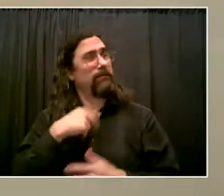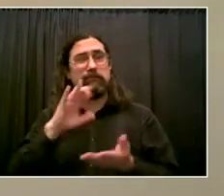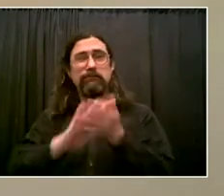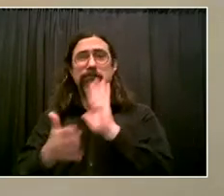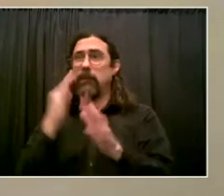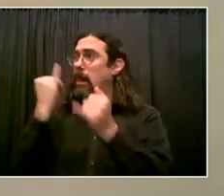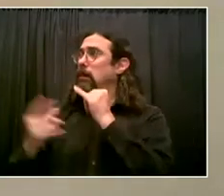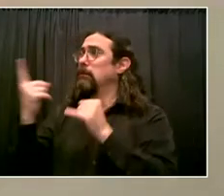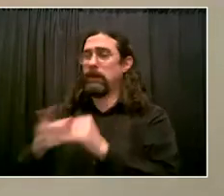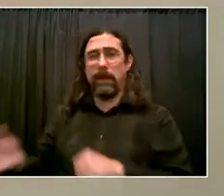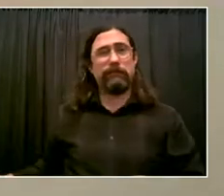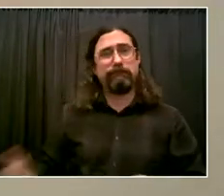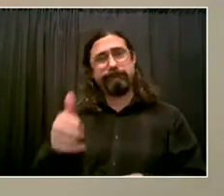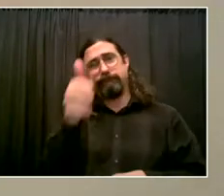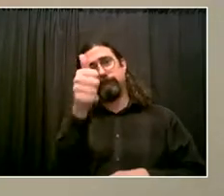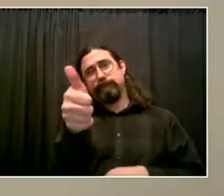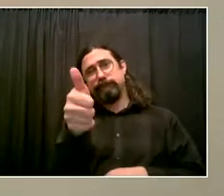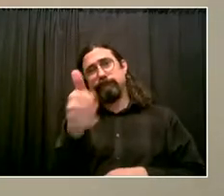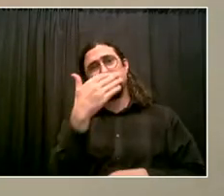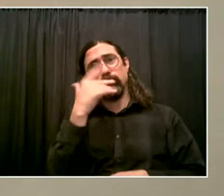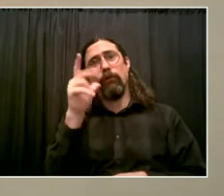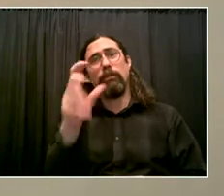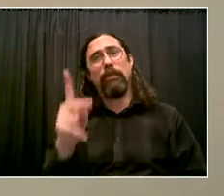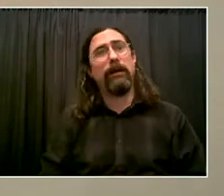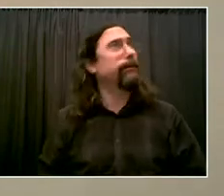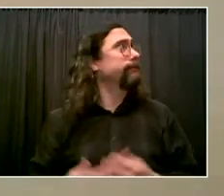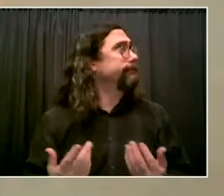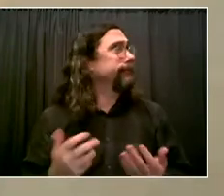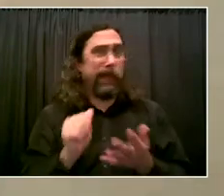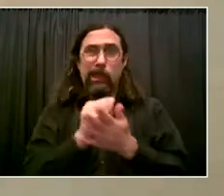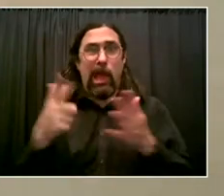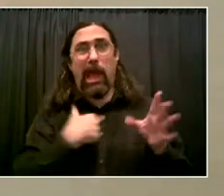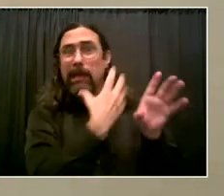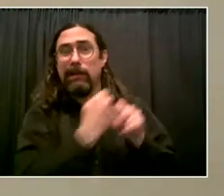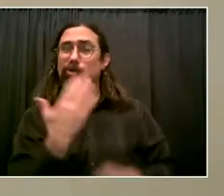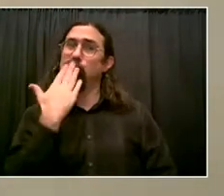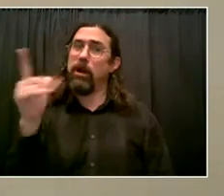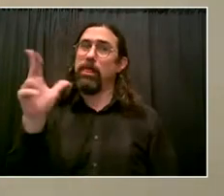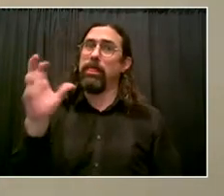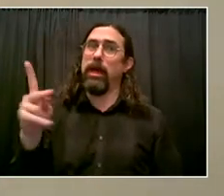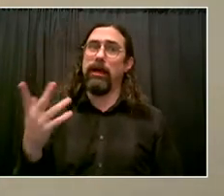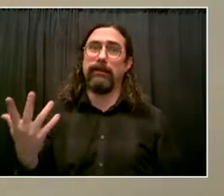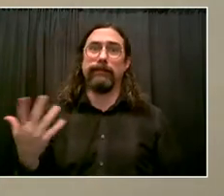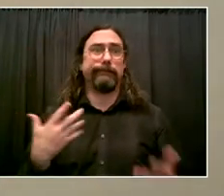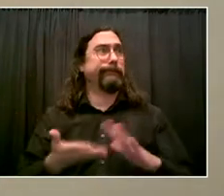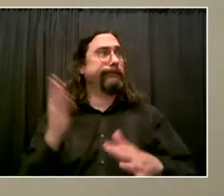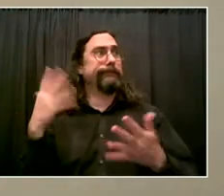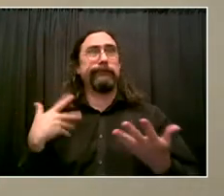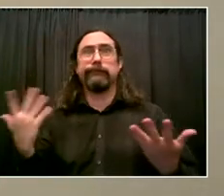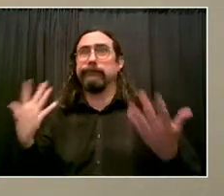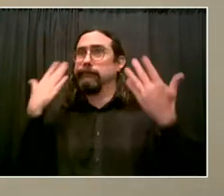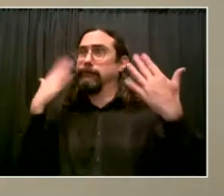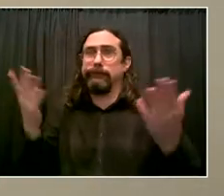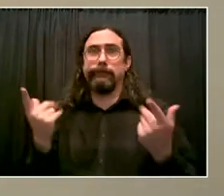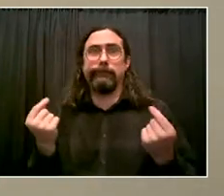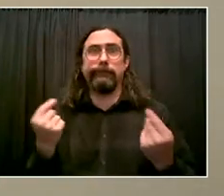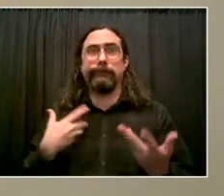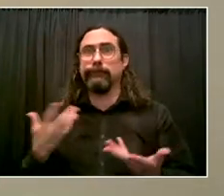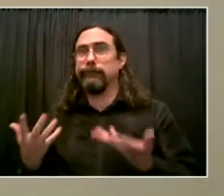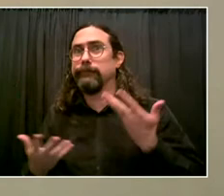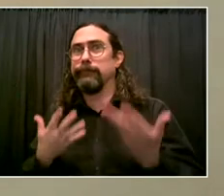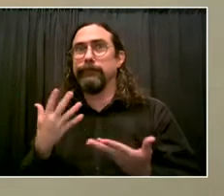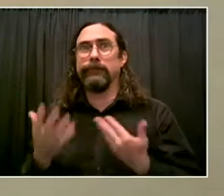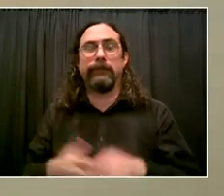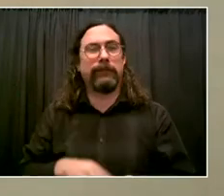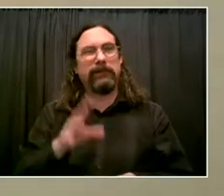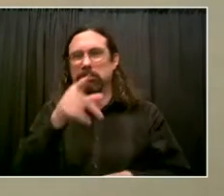just put it bluntly, without discharge planning, the possibility of going back is very real. The